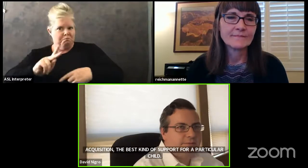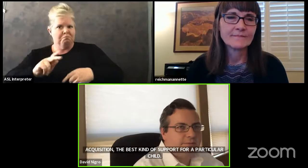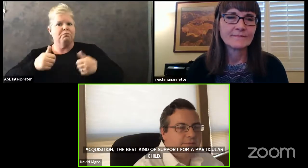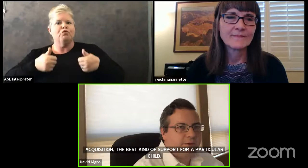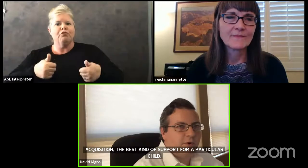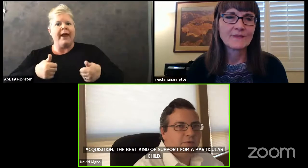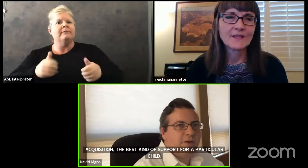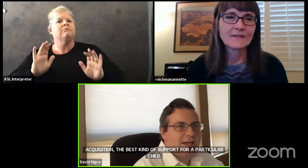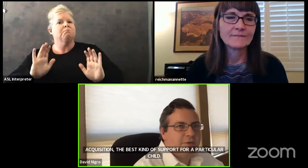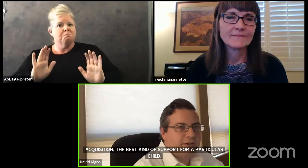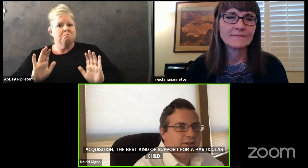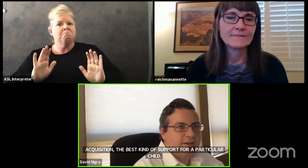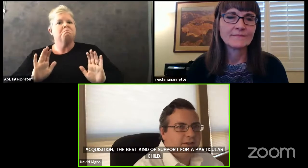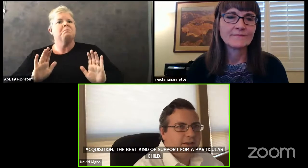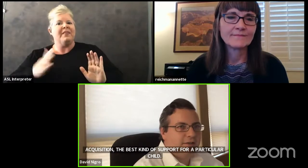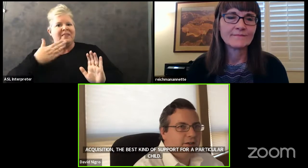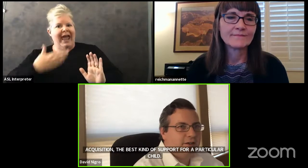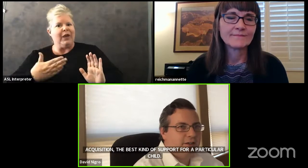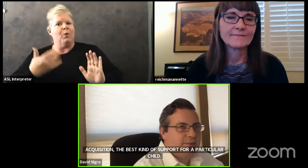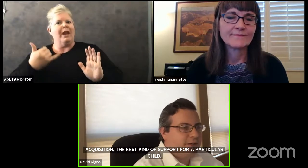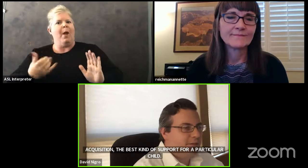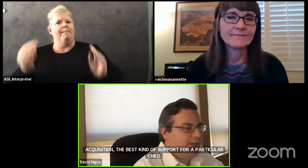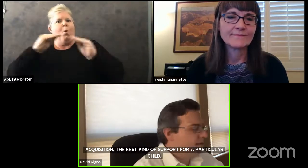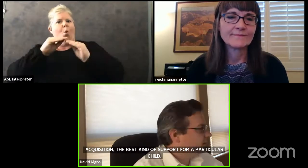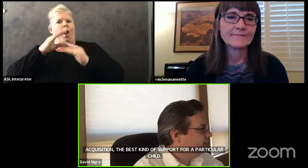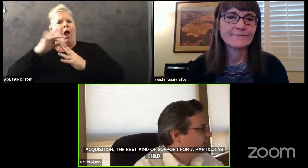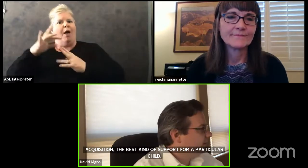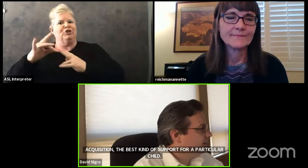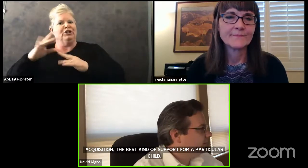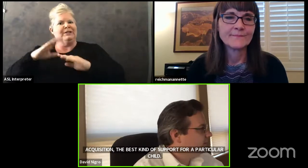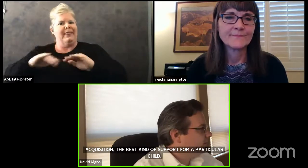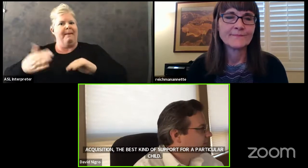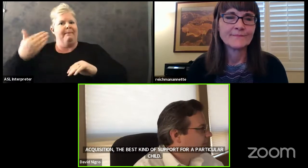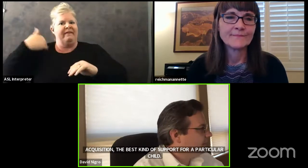more full option now than it has been in the past.